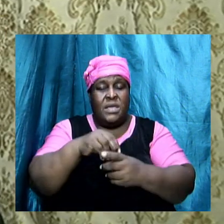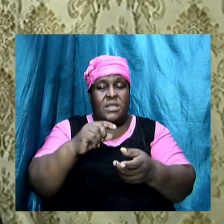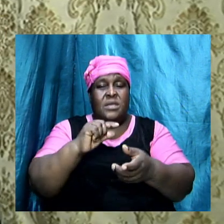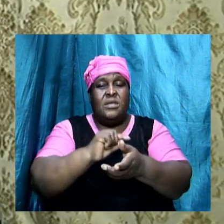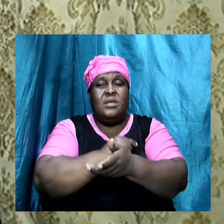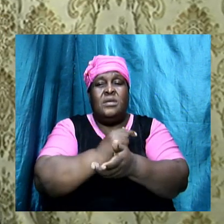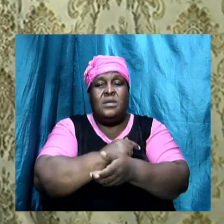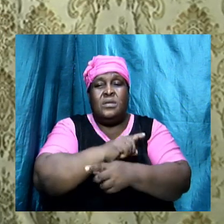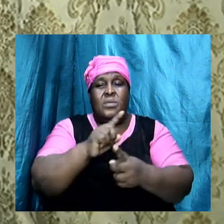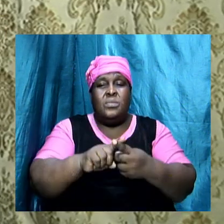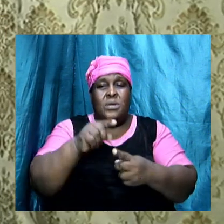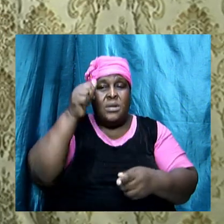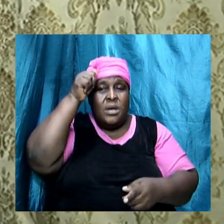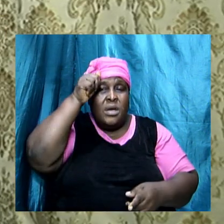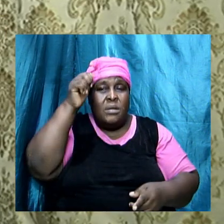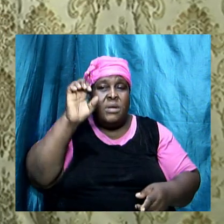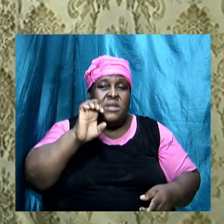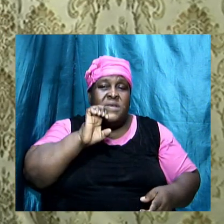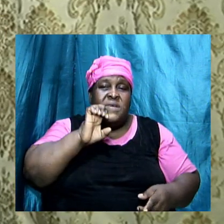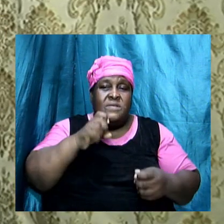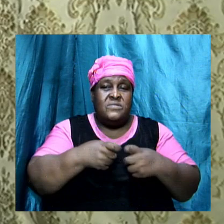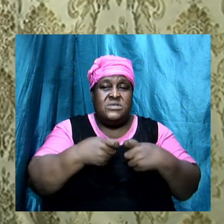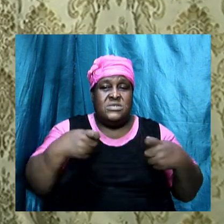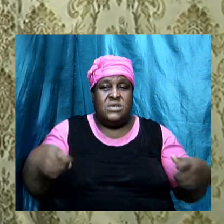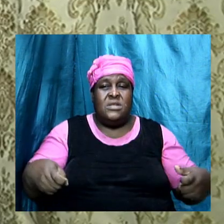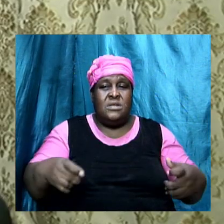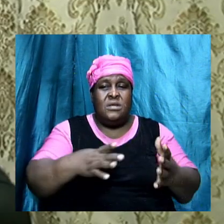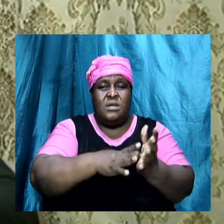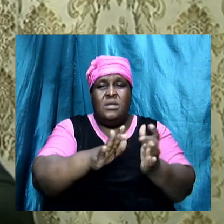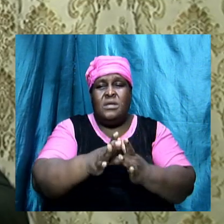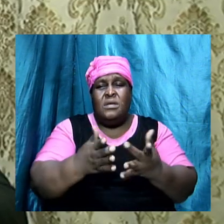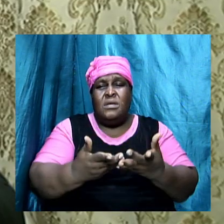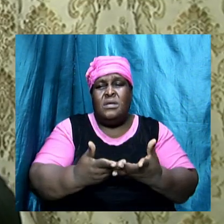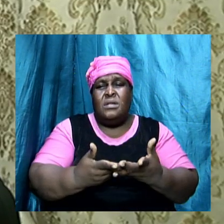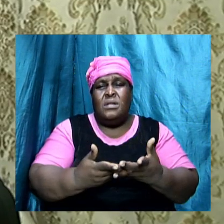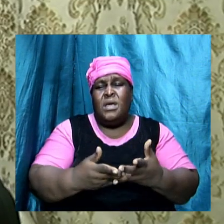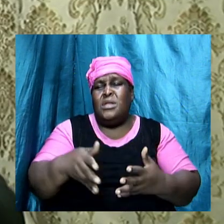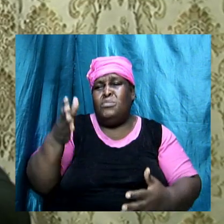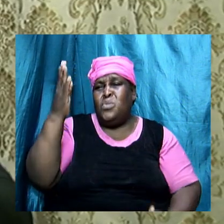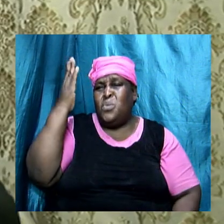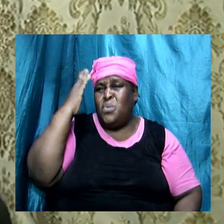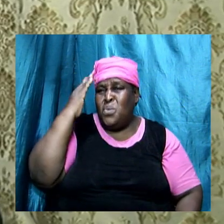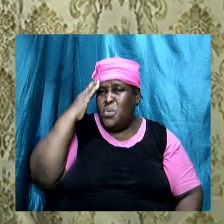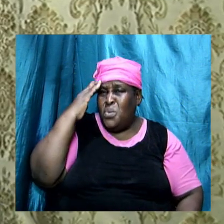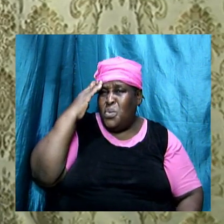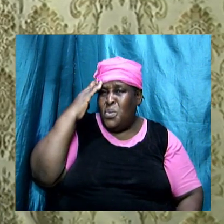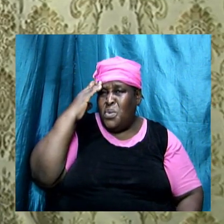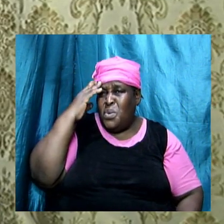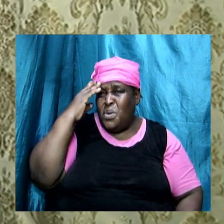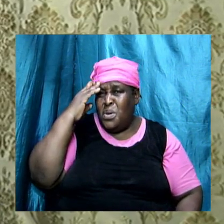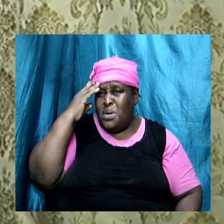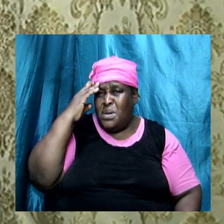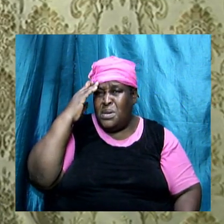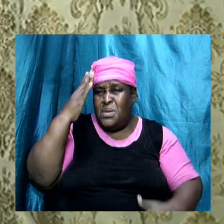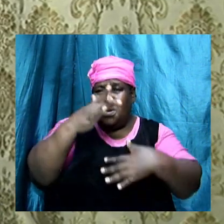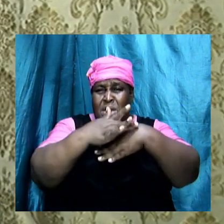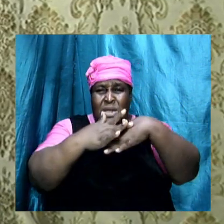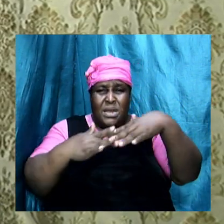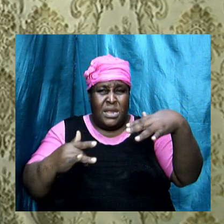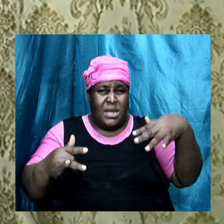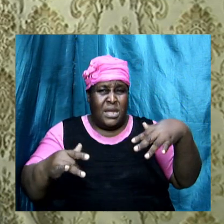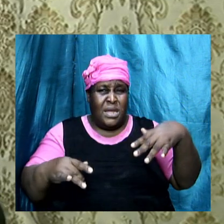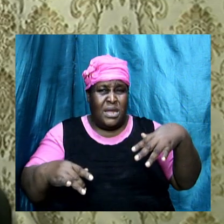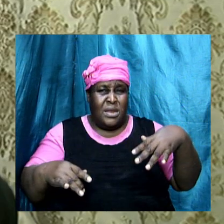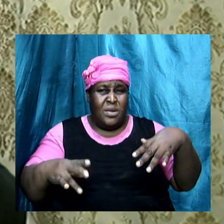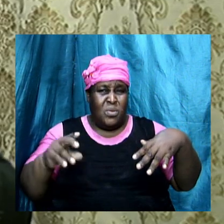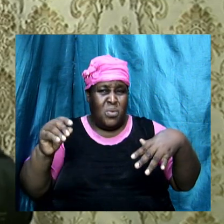when Adam and Eve sinned, the Bible, they recognized, that is the time they recognized that they were naked, and the